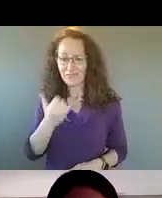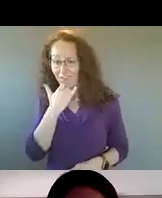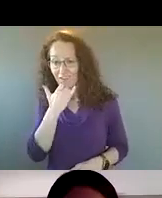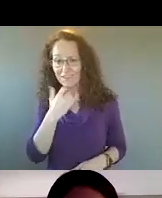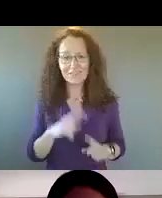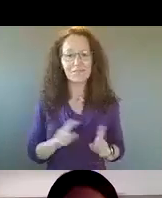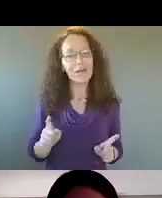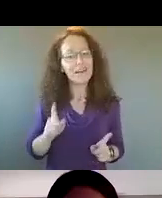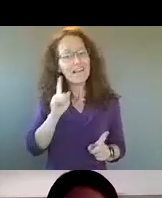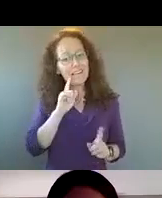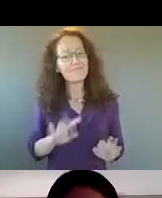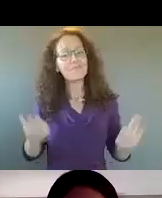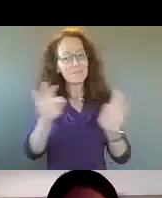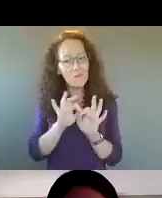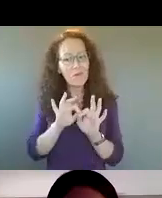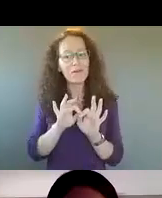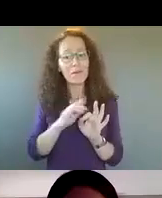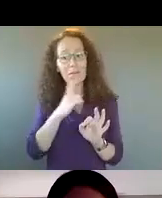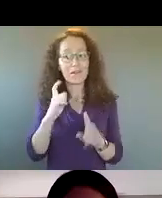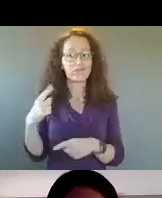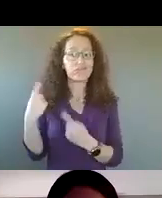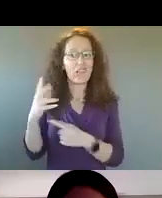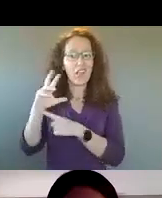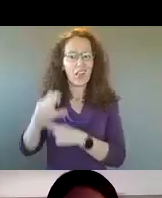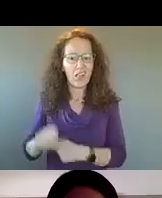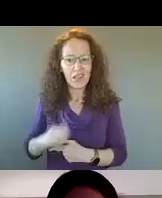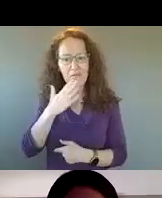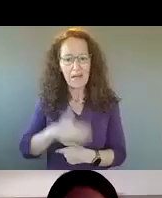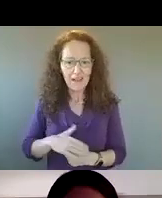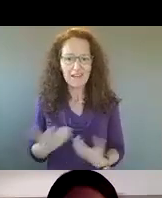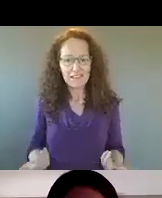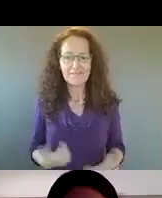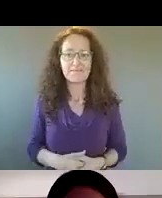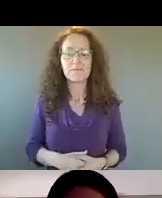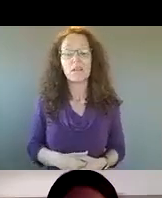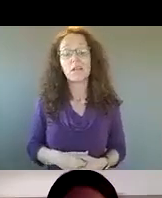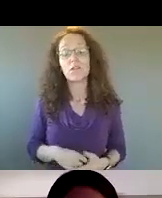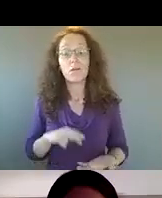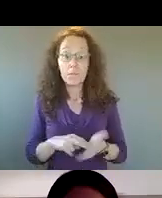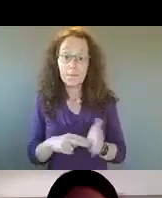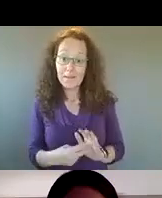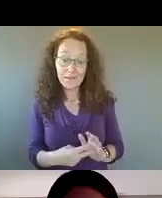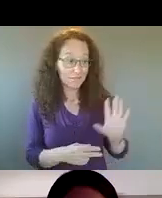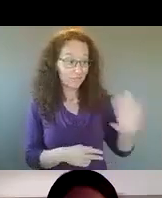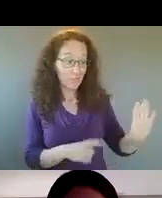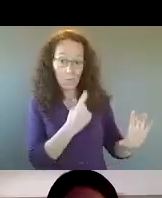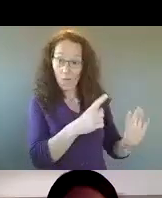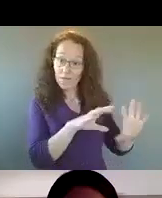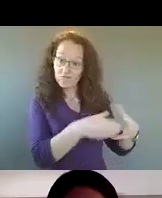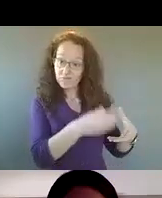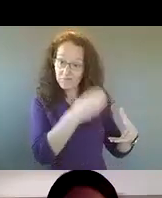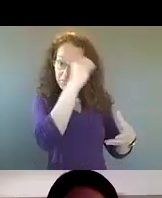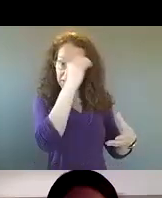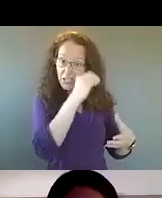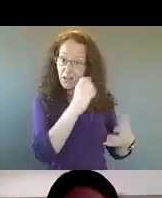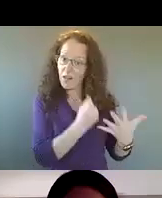um, to say that, um, that, that being said, we certainly do not give any greater weight to any one voice, um, in this